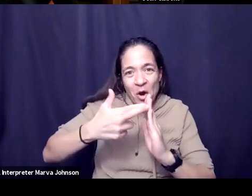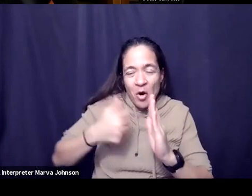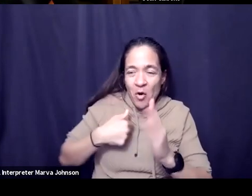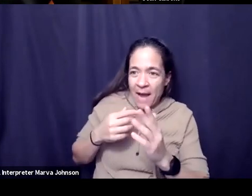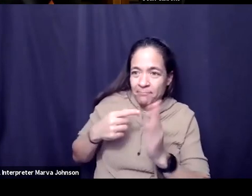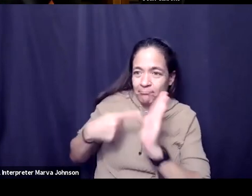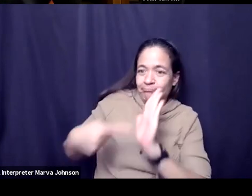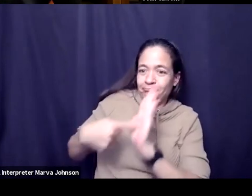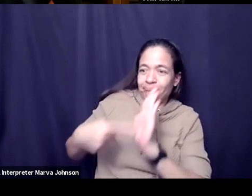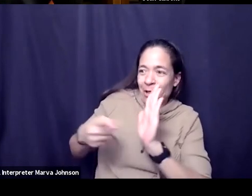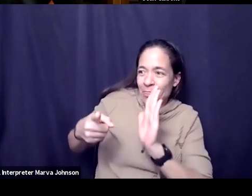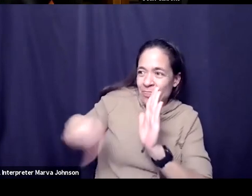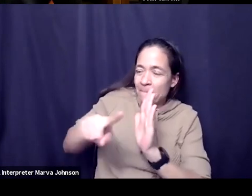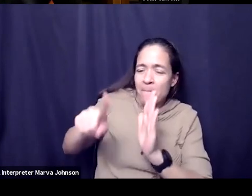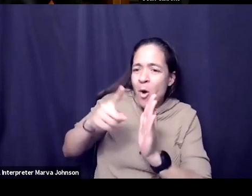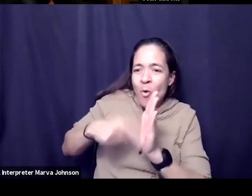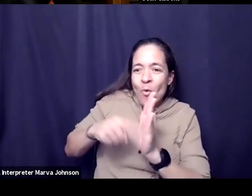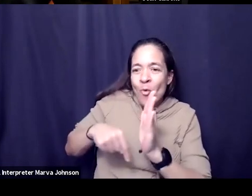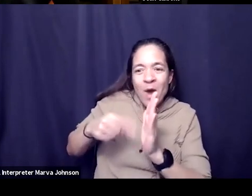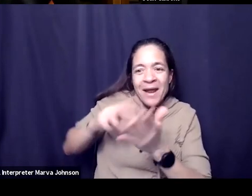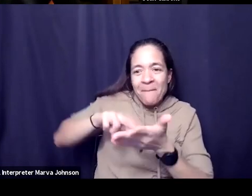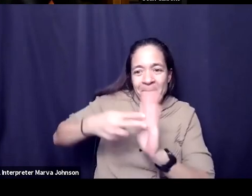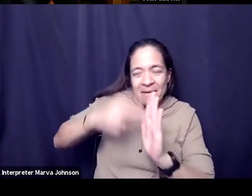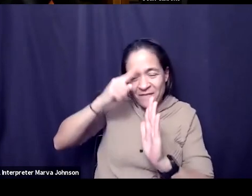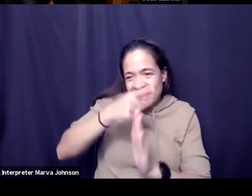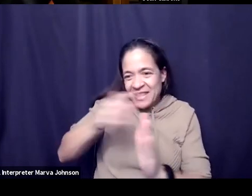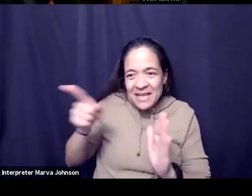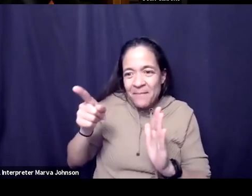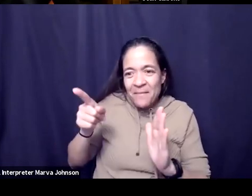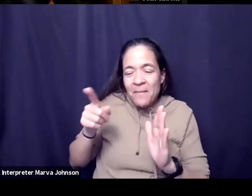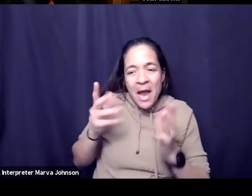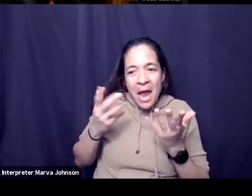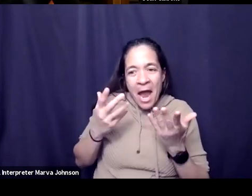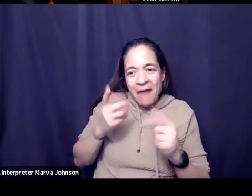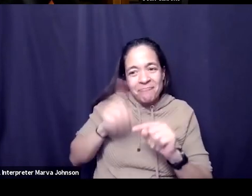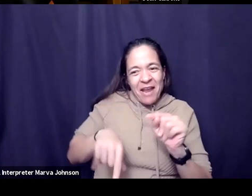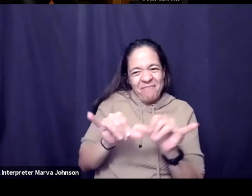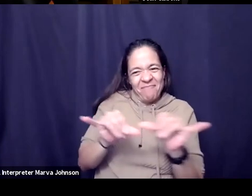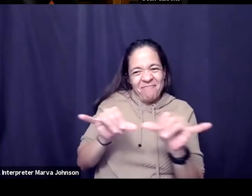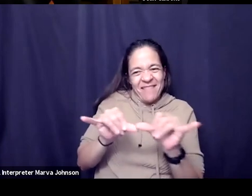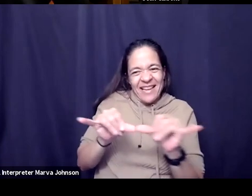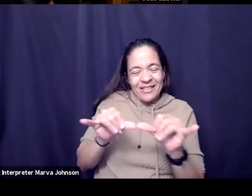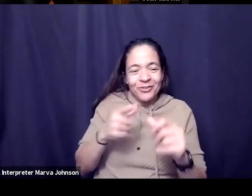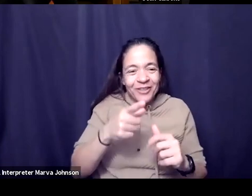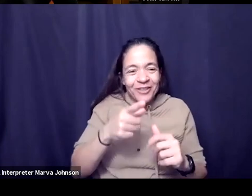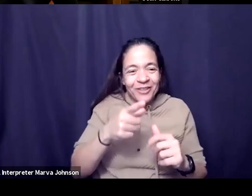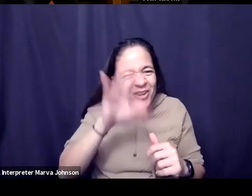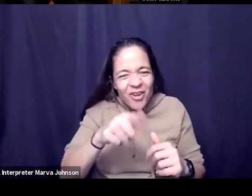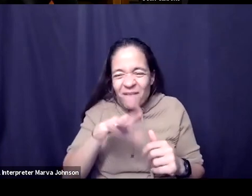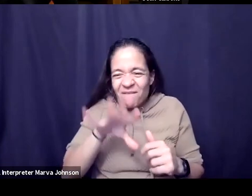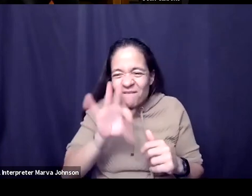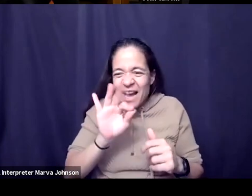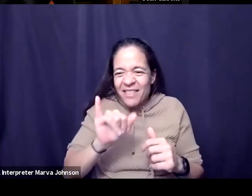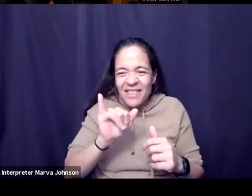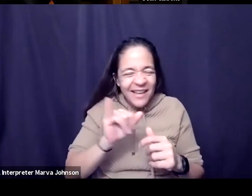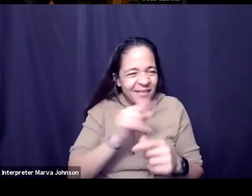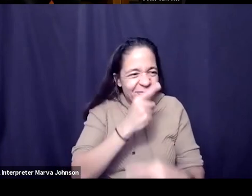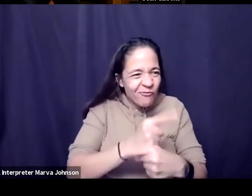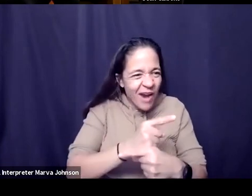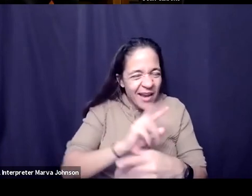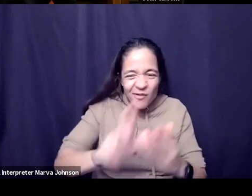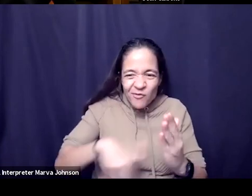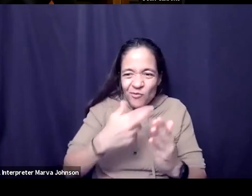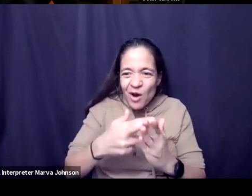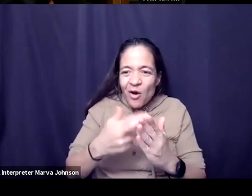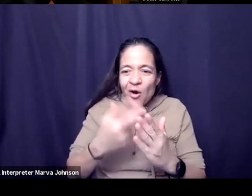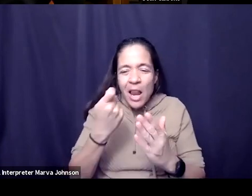we've we felt that at certain times the power of like finding the right role that enables you that gives you a little bit of that structure and confidence to do